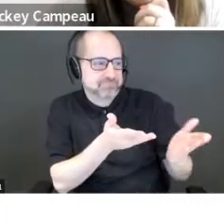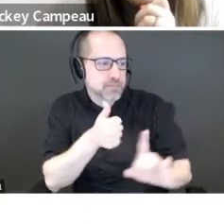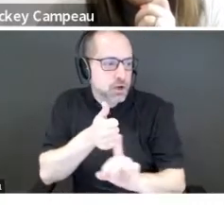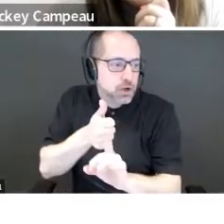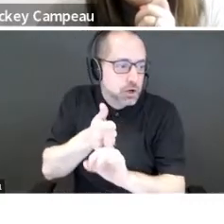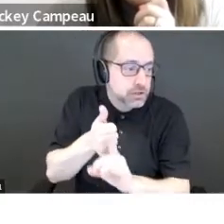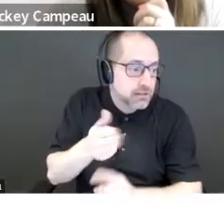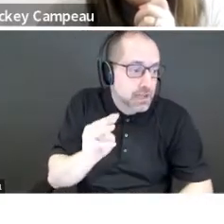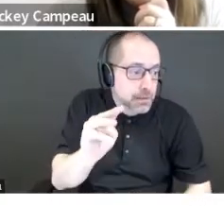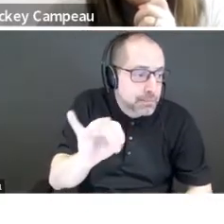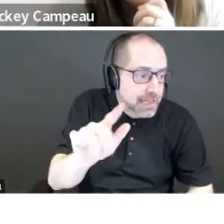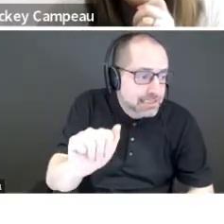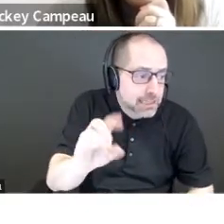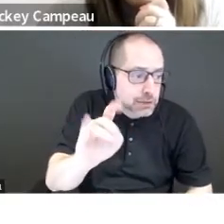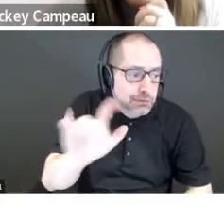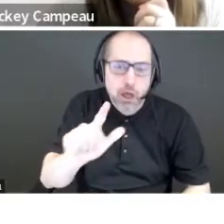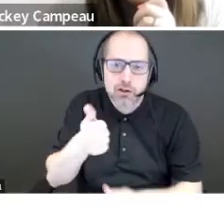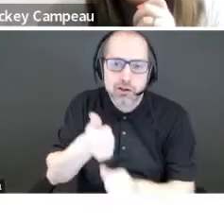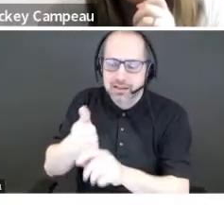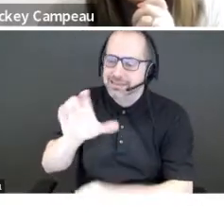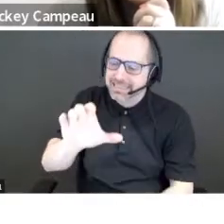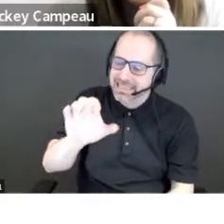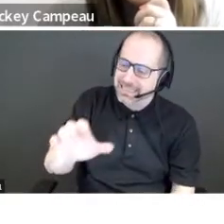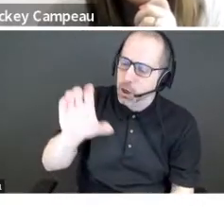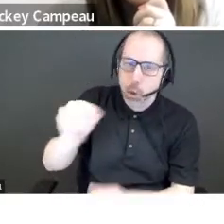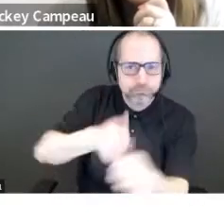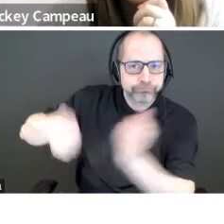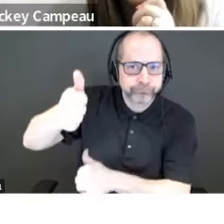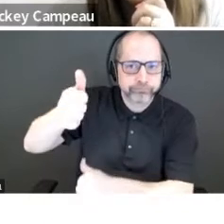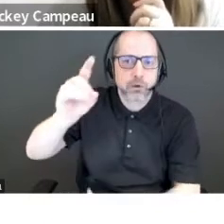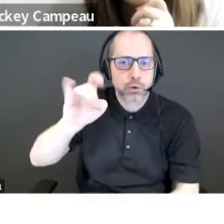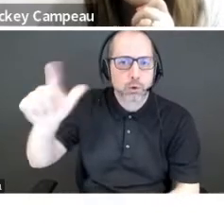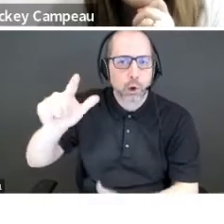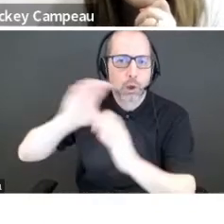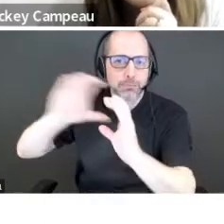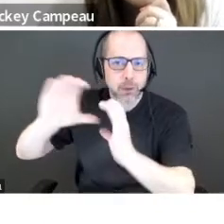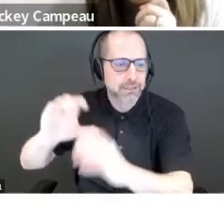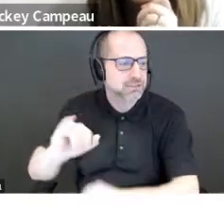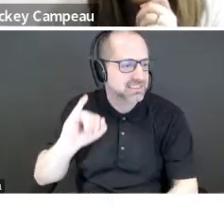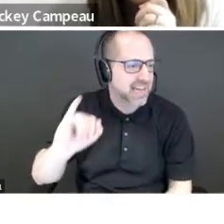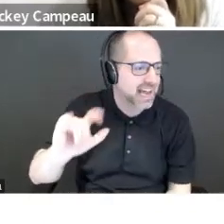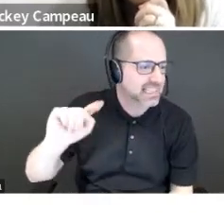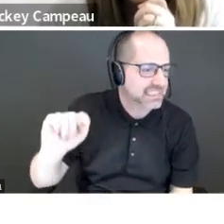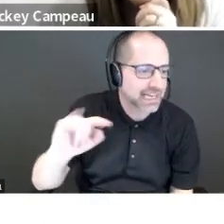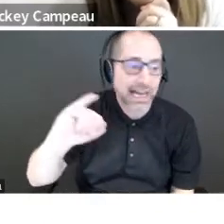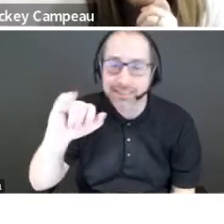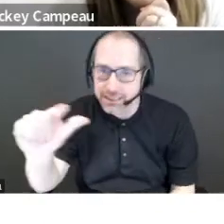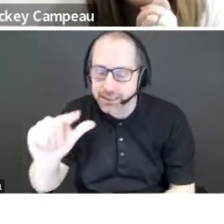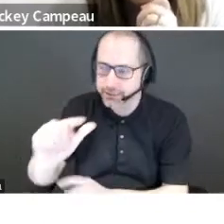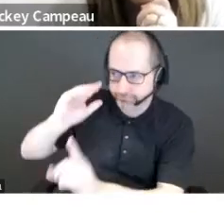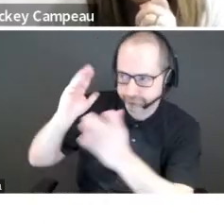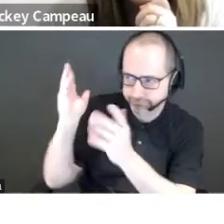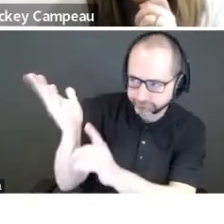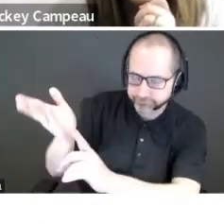Melissa Durrell is the CEO of Durrell Communications. She is also an IG pitch specialist and works with lots of